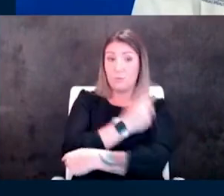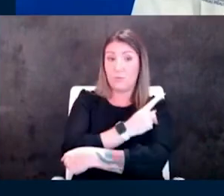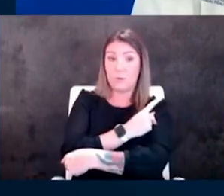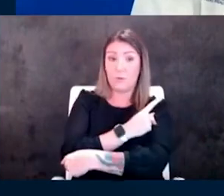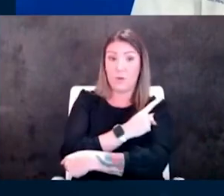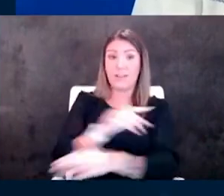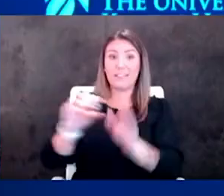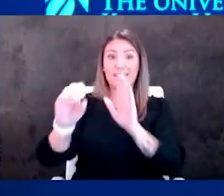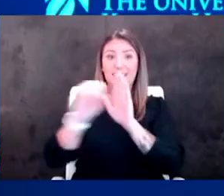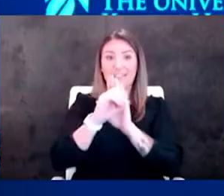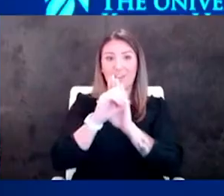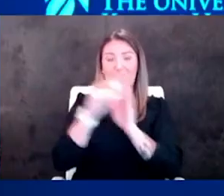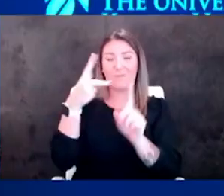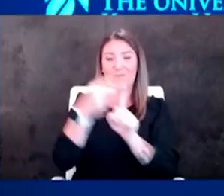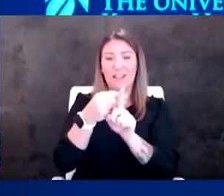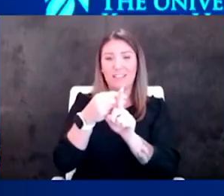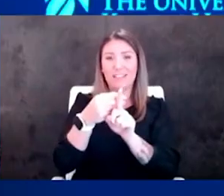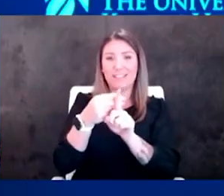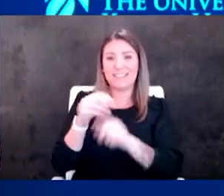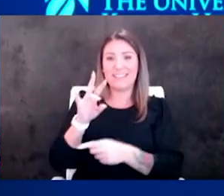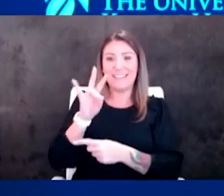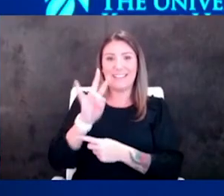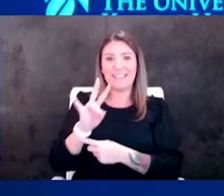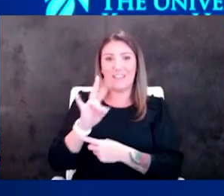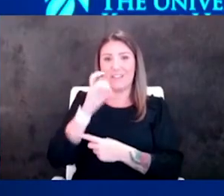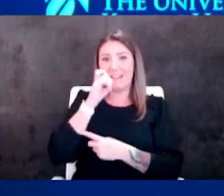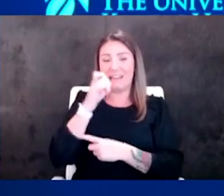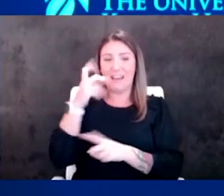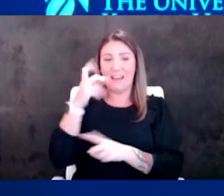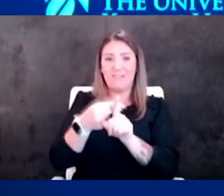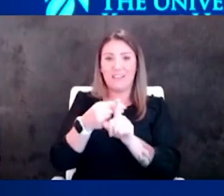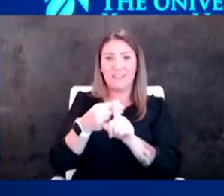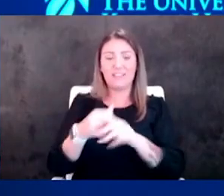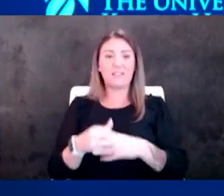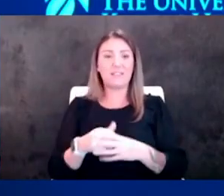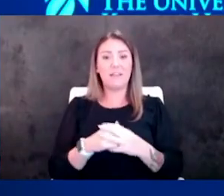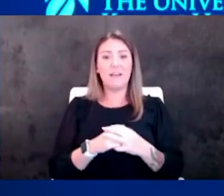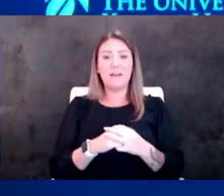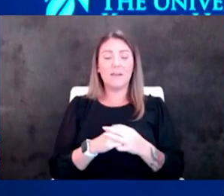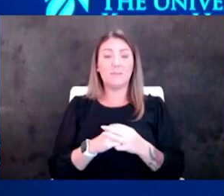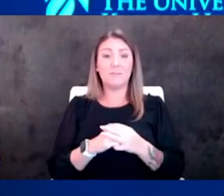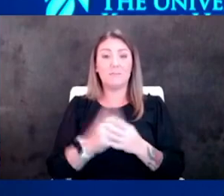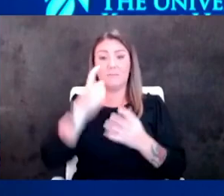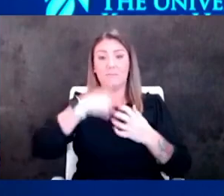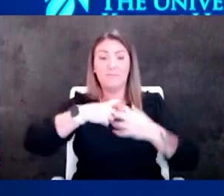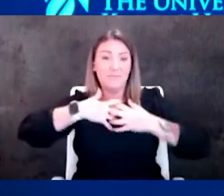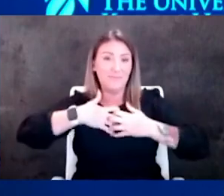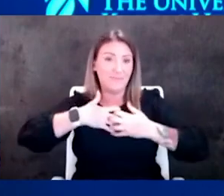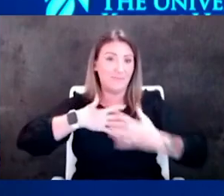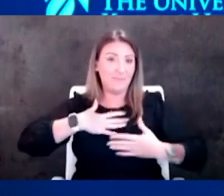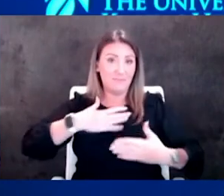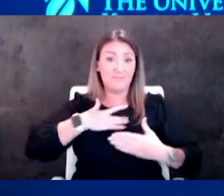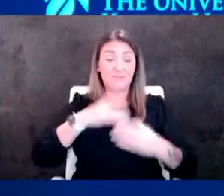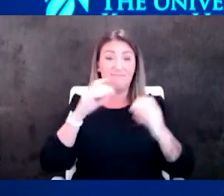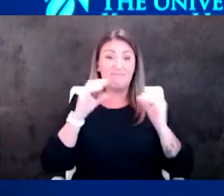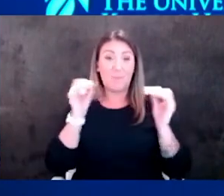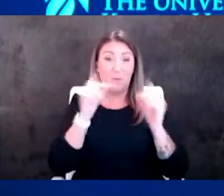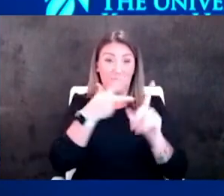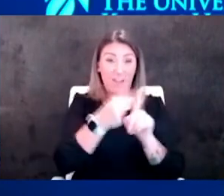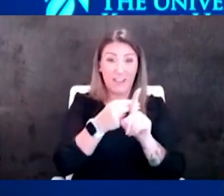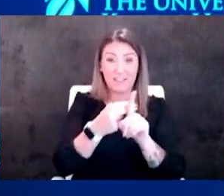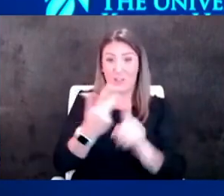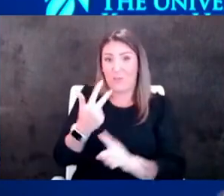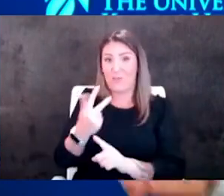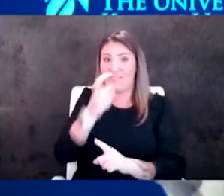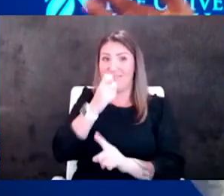vaccinated seven not vaccinated on the mechanical ventilators zero vaccinated three who are not vaccinated